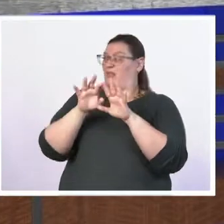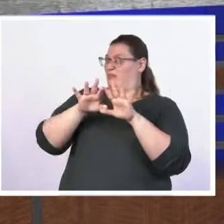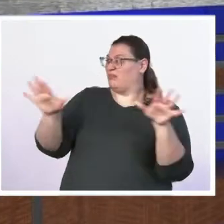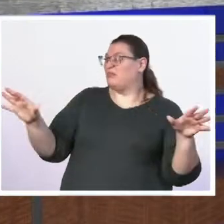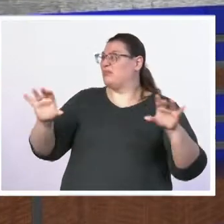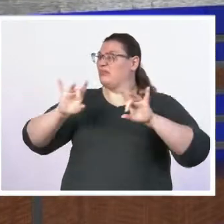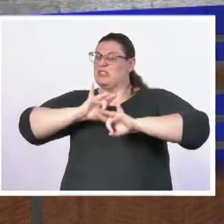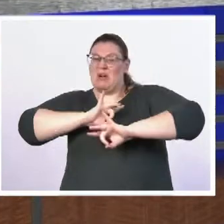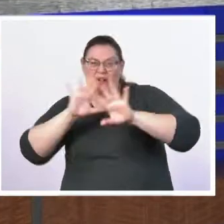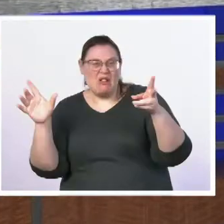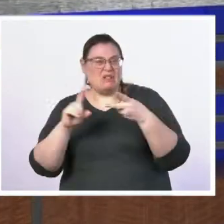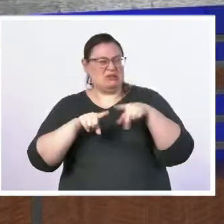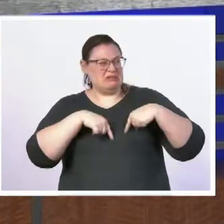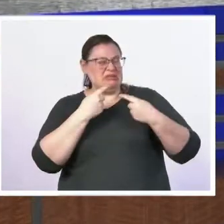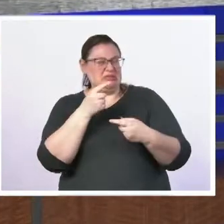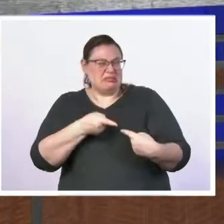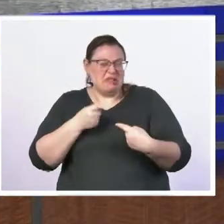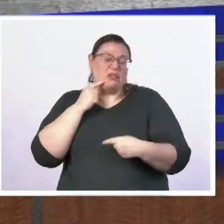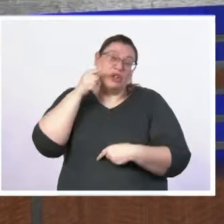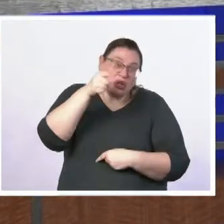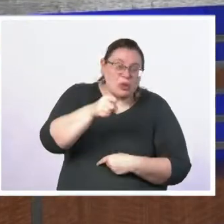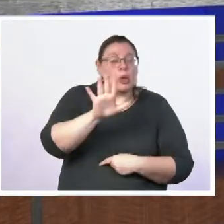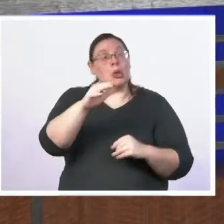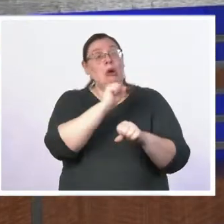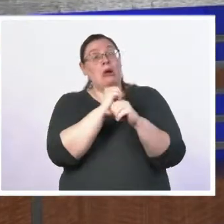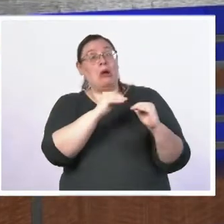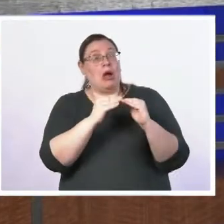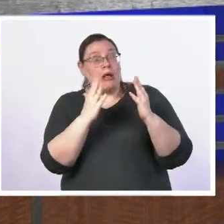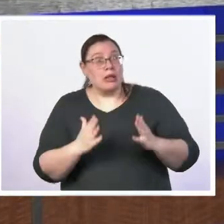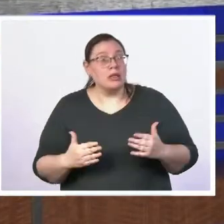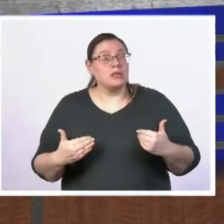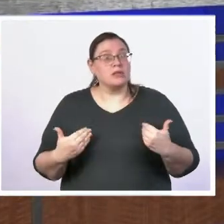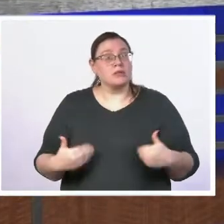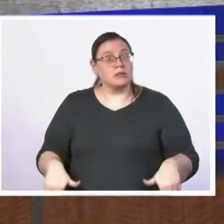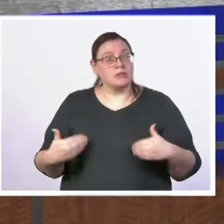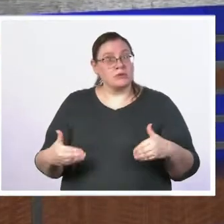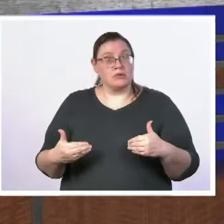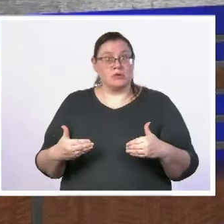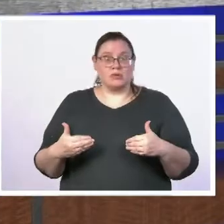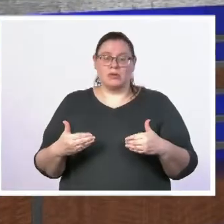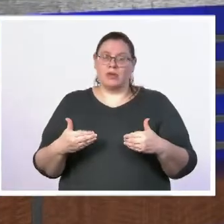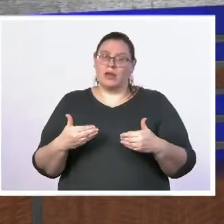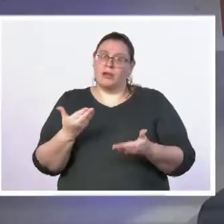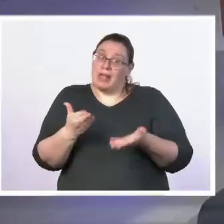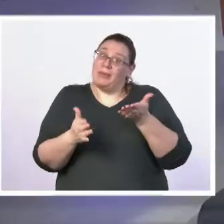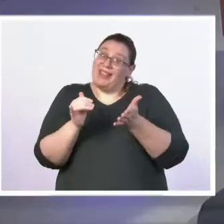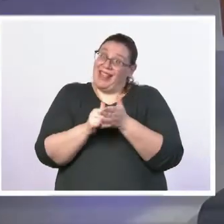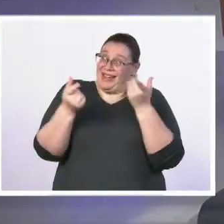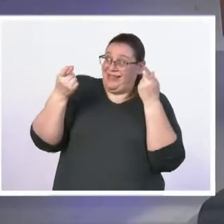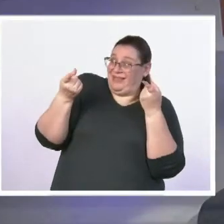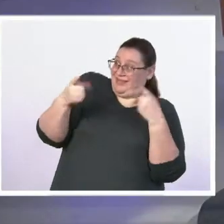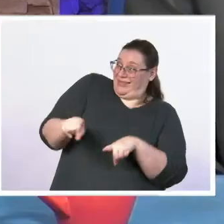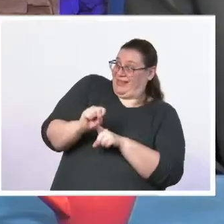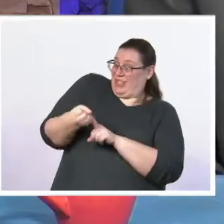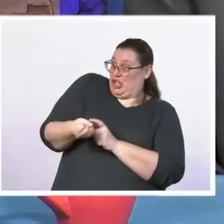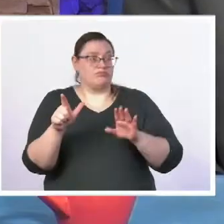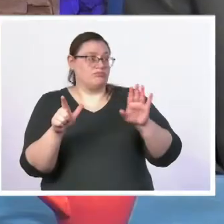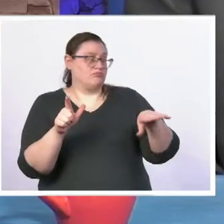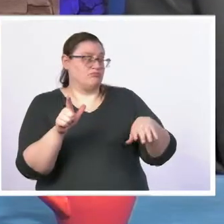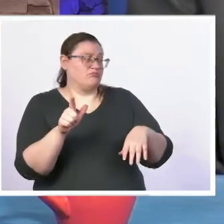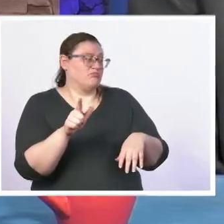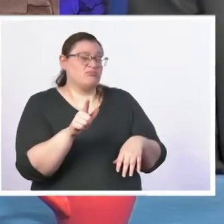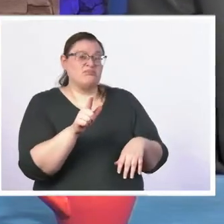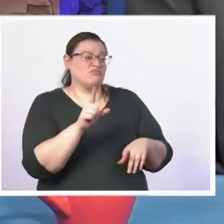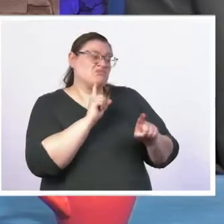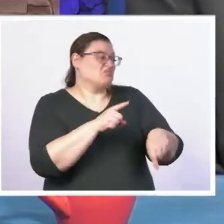difficult as it been for you and your colleagues this might have generated something very positive i'm hoping so again